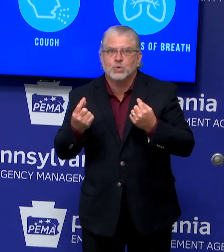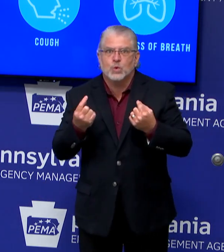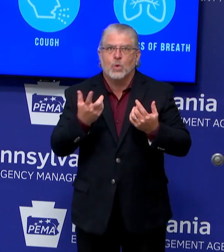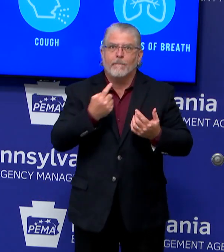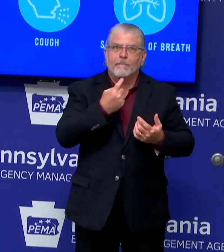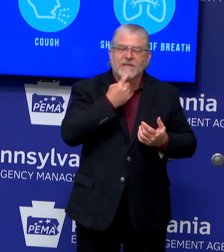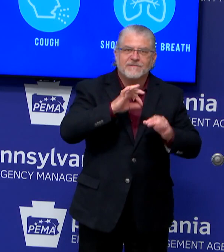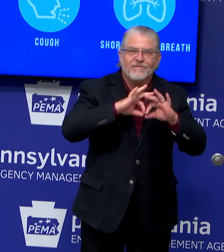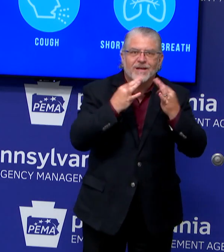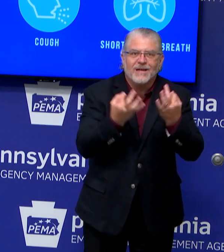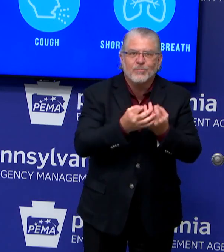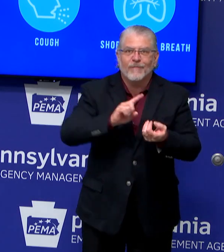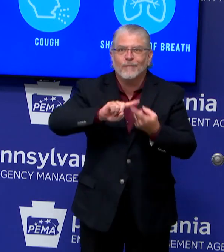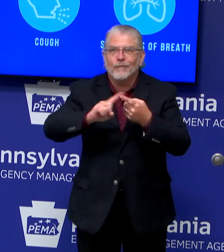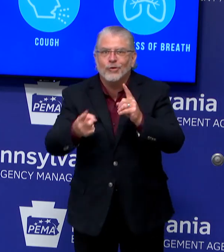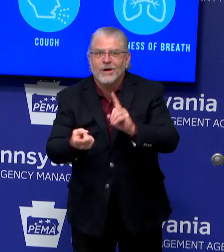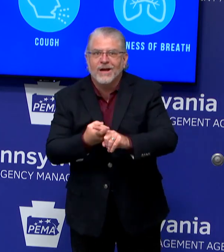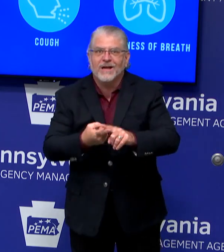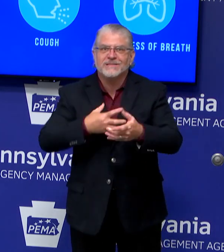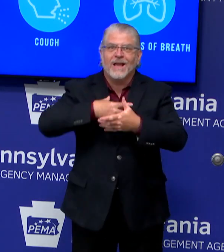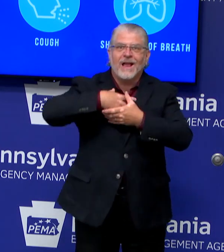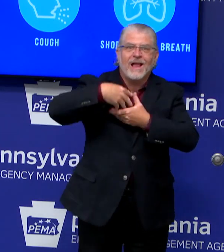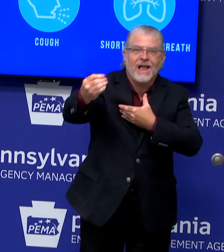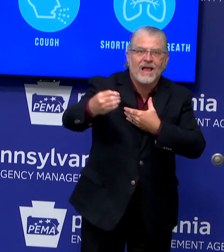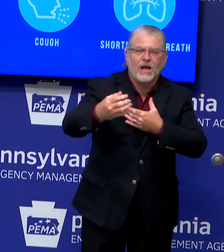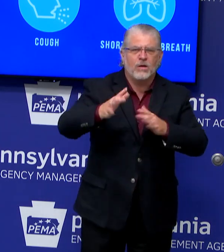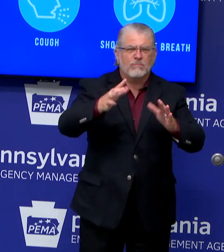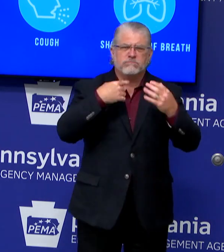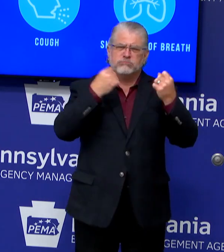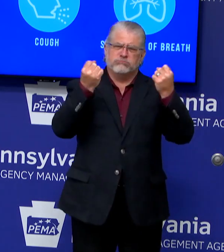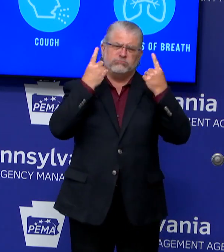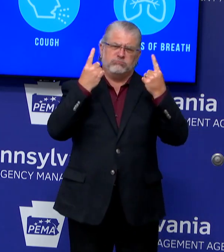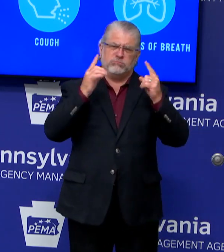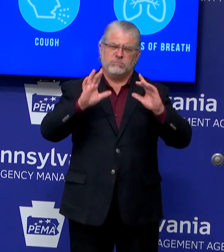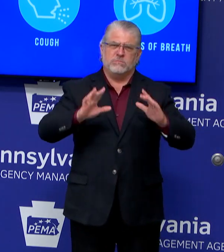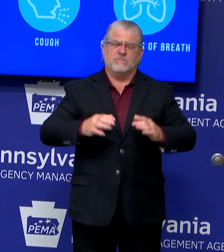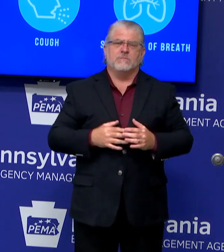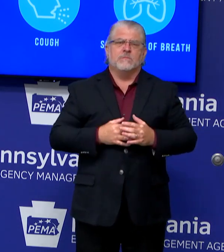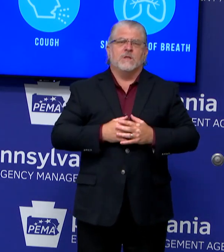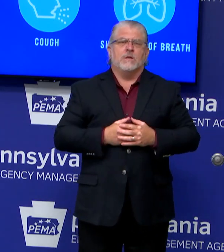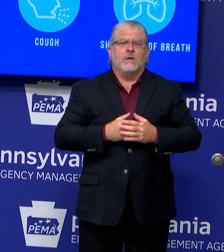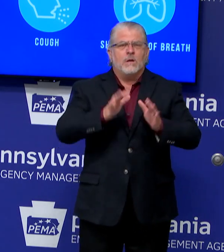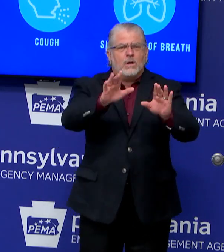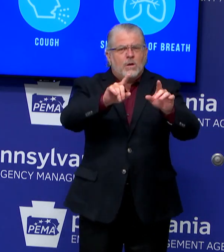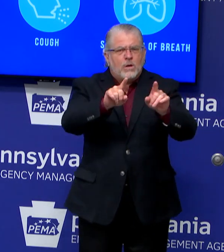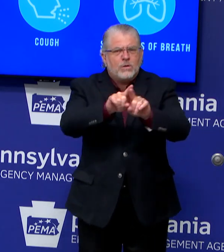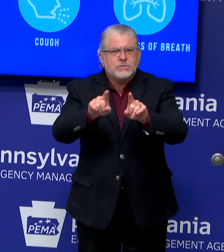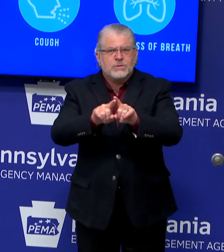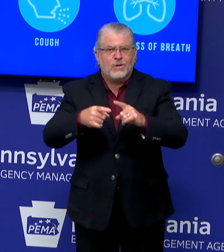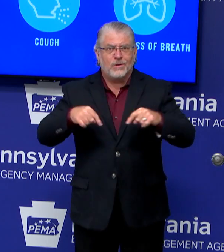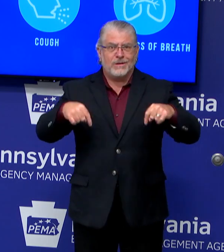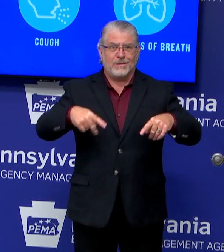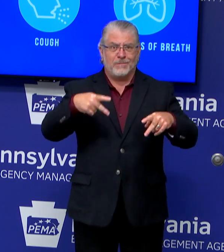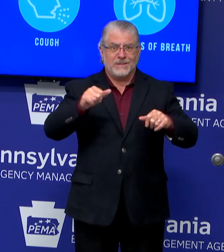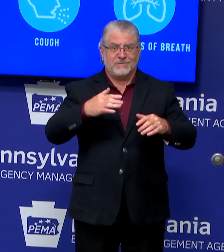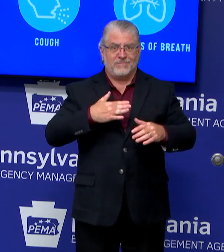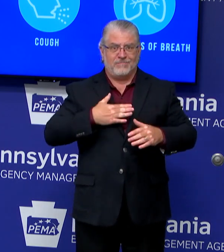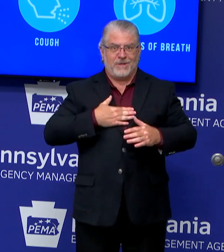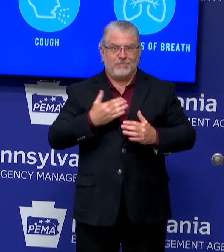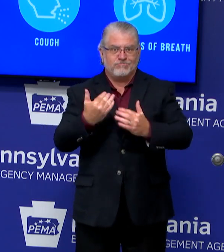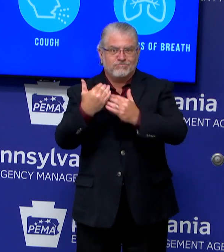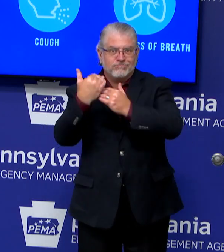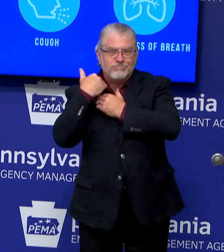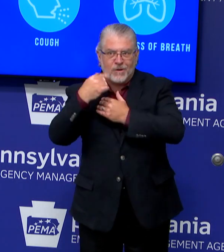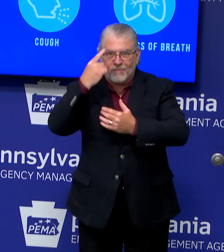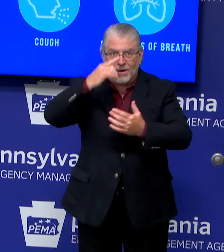But we also, right here in Pennsylvania, the Commonwealth, we're responsible for the lives of all Pennsylvanians. And so we've